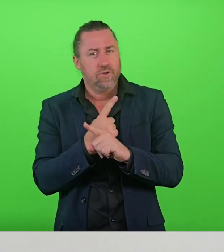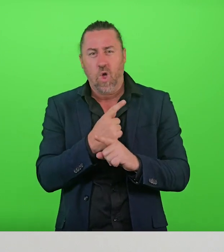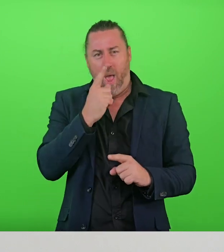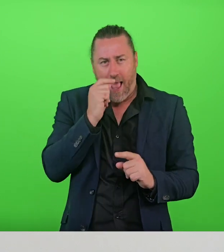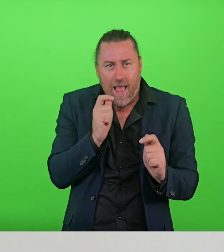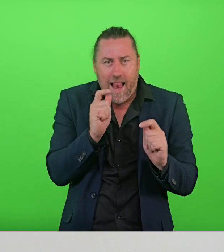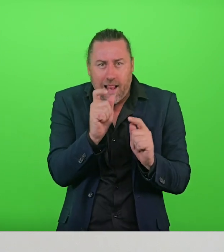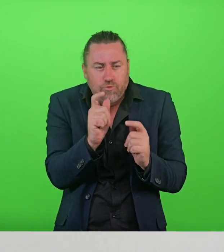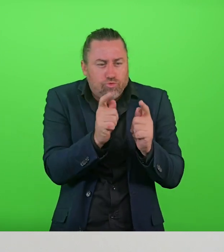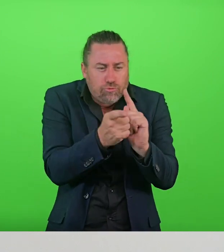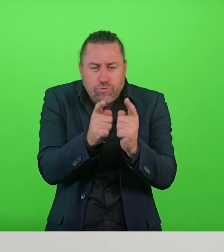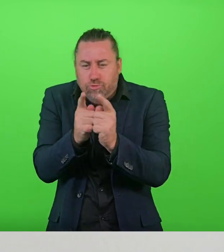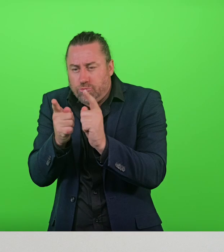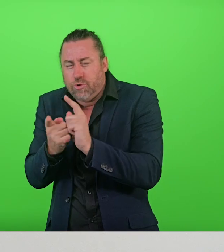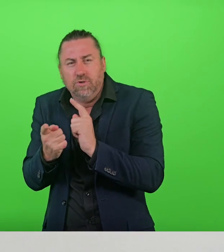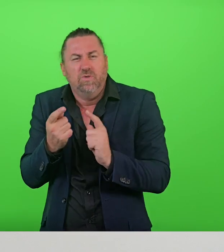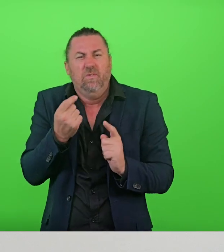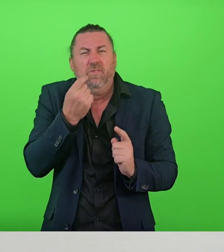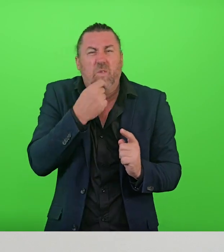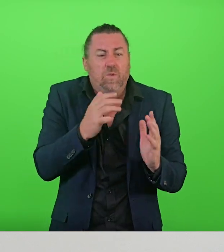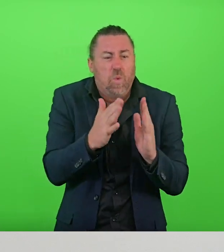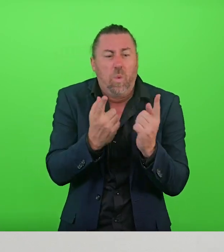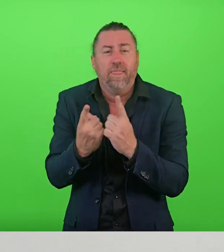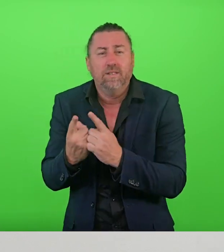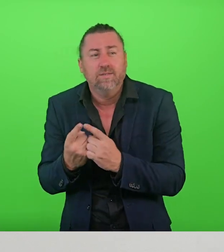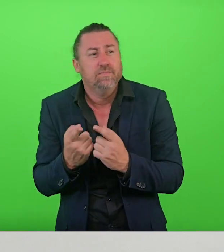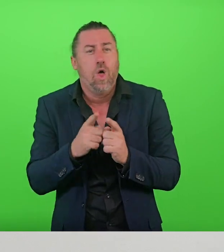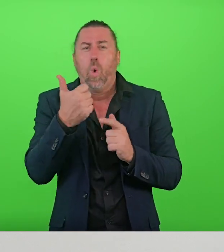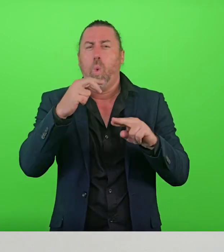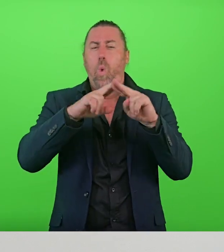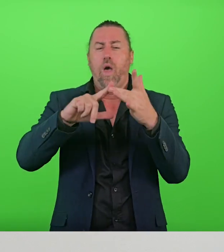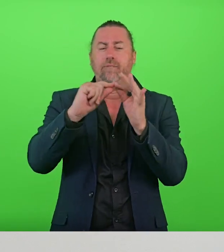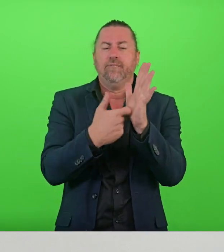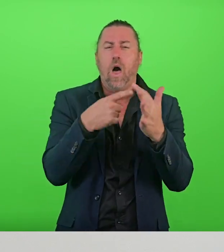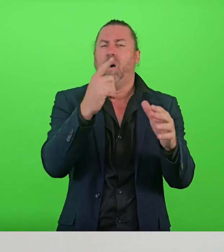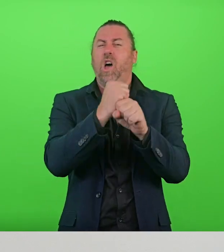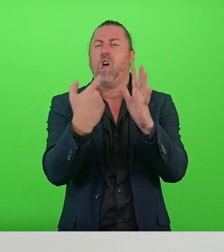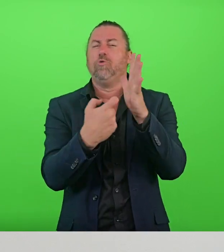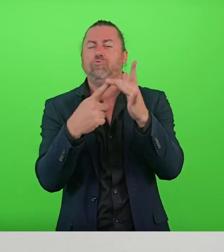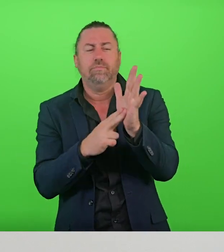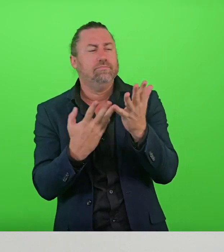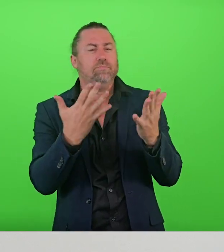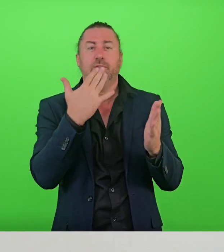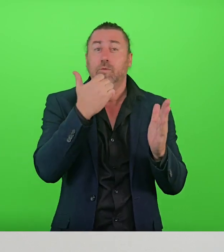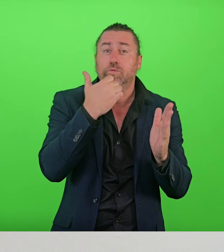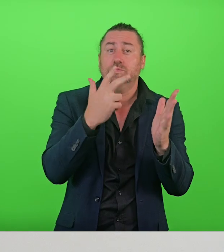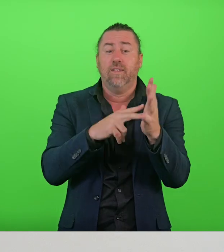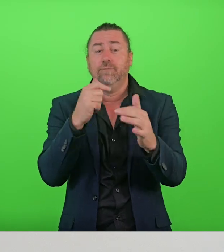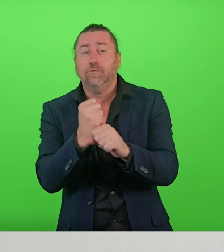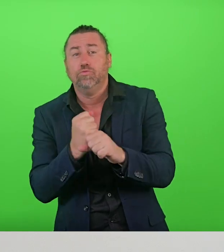your mental health. A few ideas. Try eating plenty of high fibre foods, grains, fruits, vegetables.